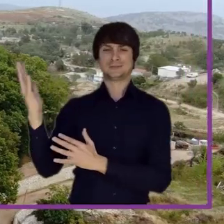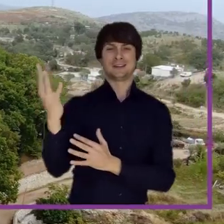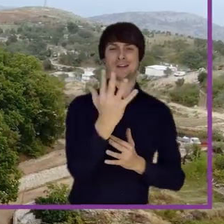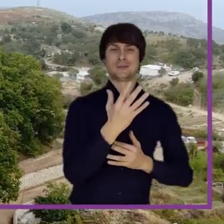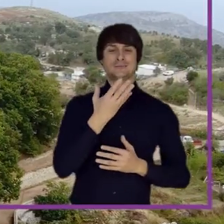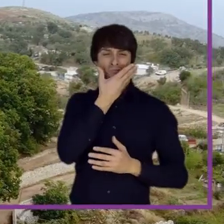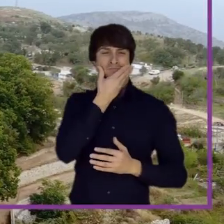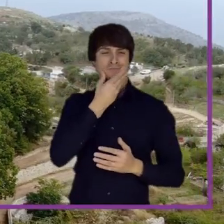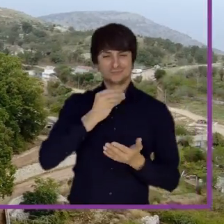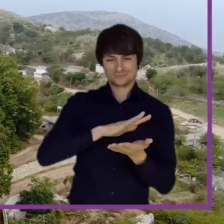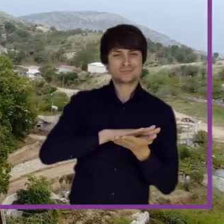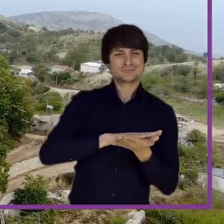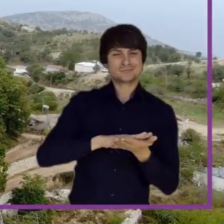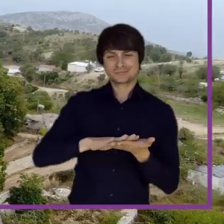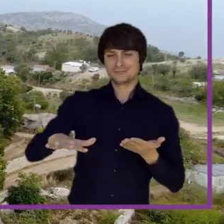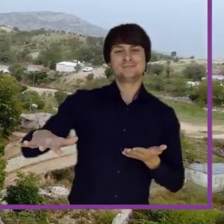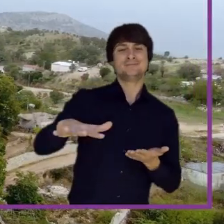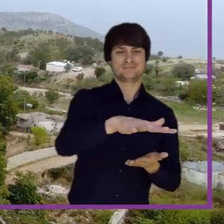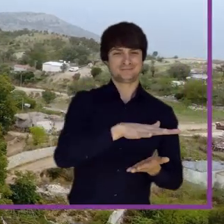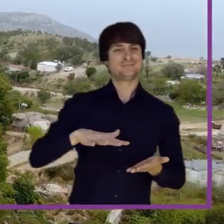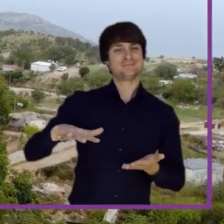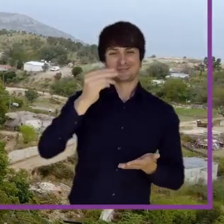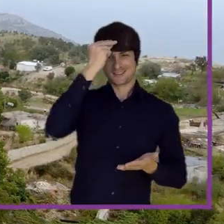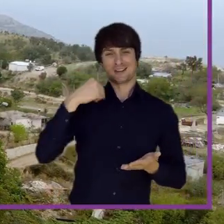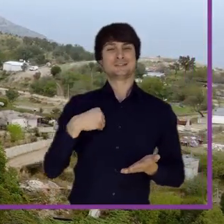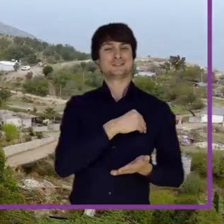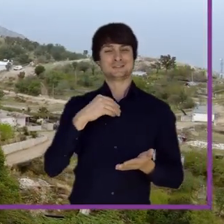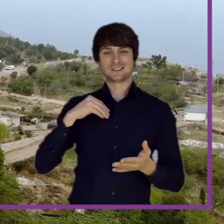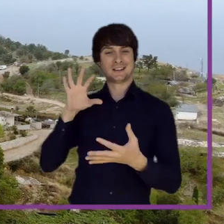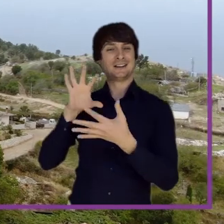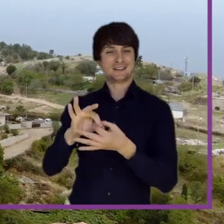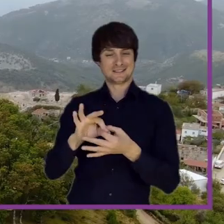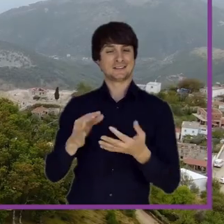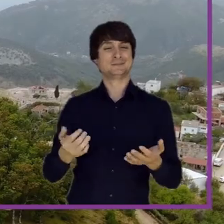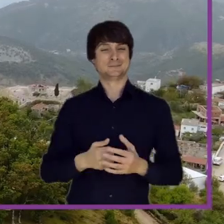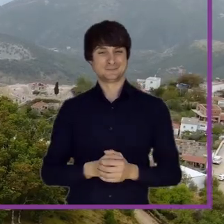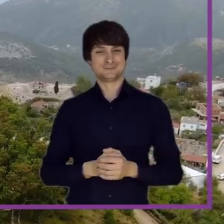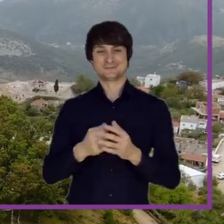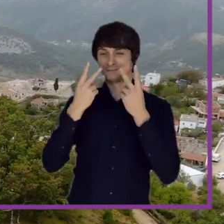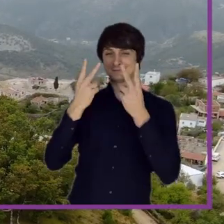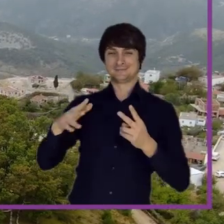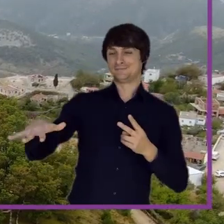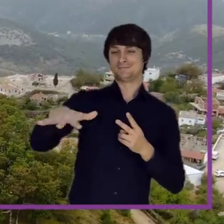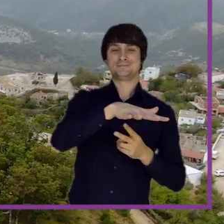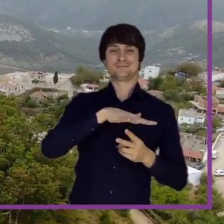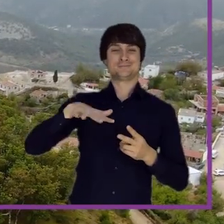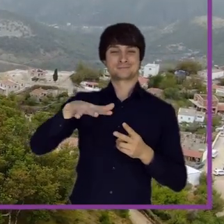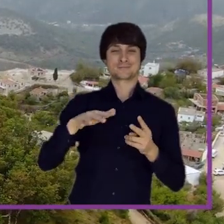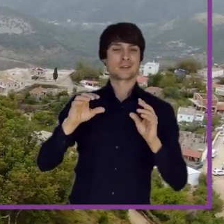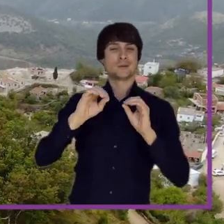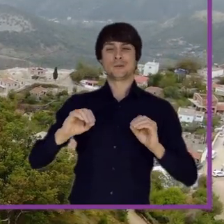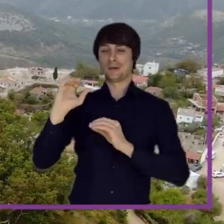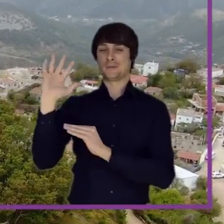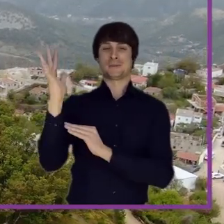and religious values. The contrast it creates with the surrounding bare territory makes it even more attractive. The